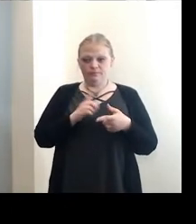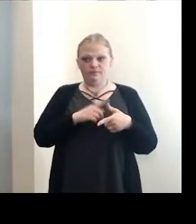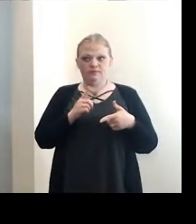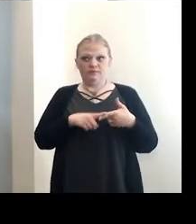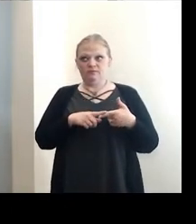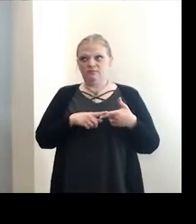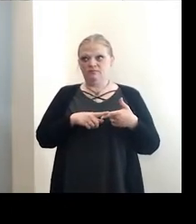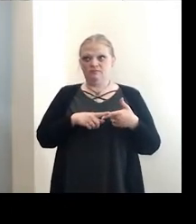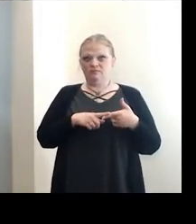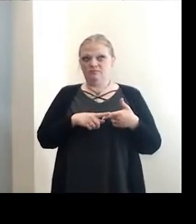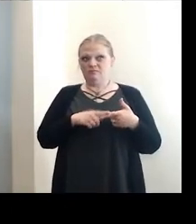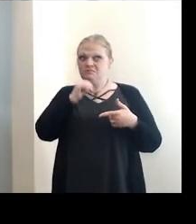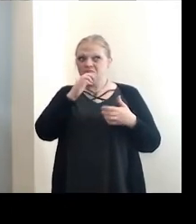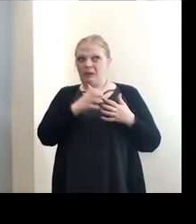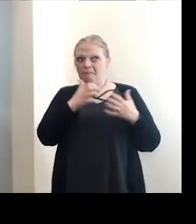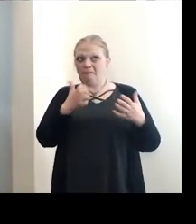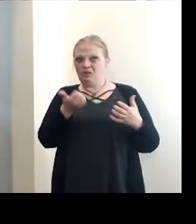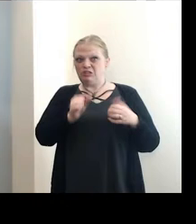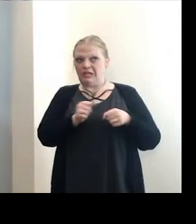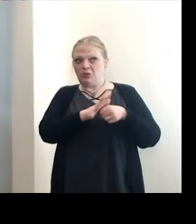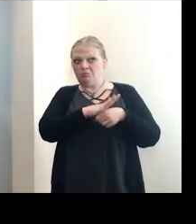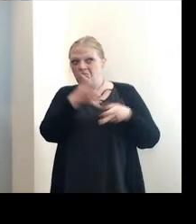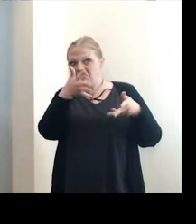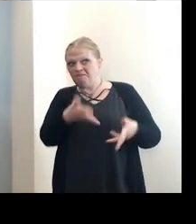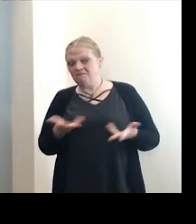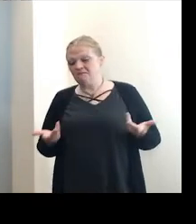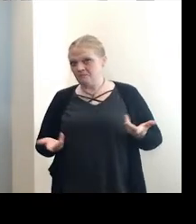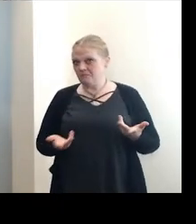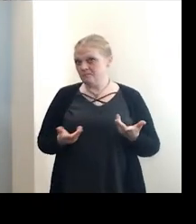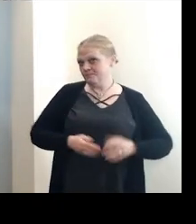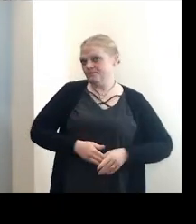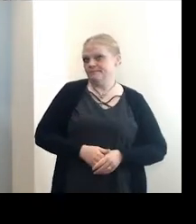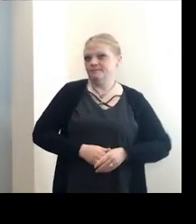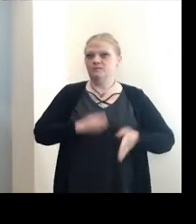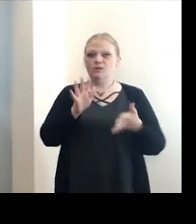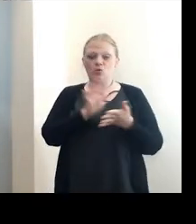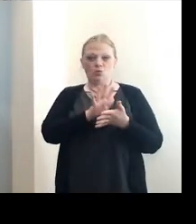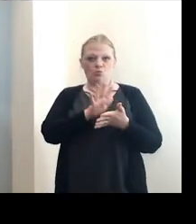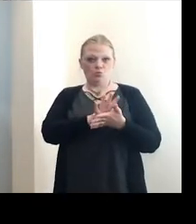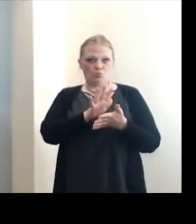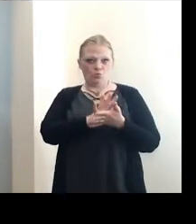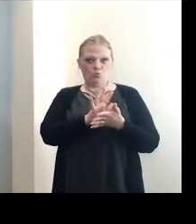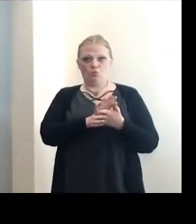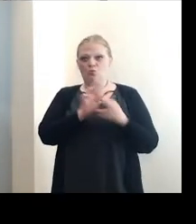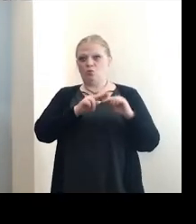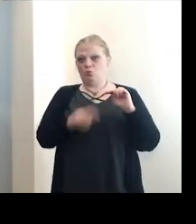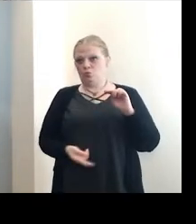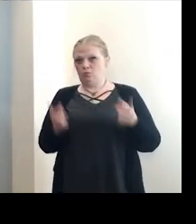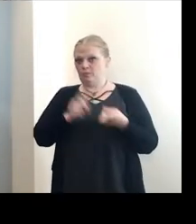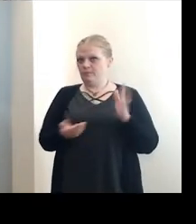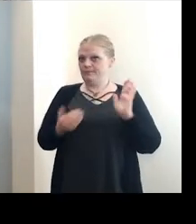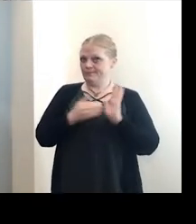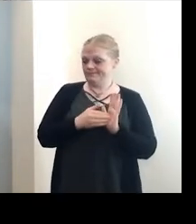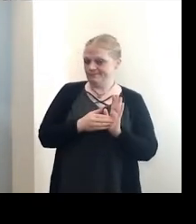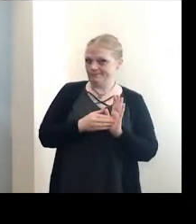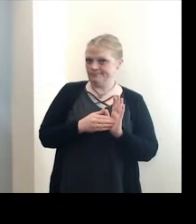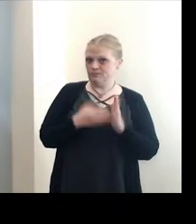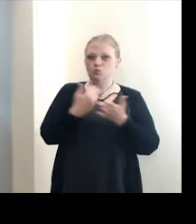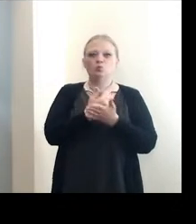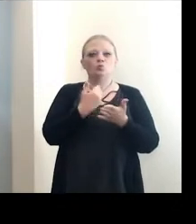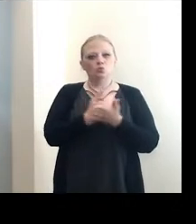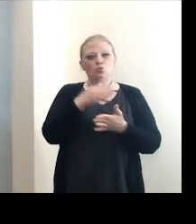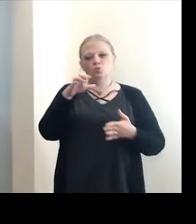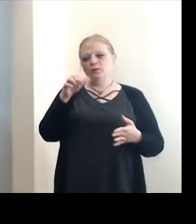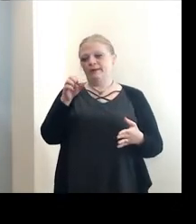not seeing much of any COVID-19 in our community. School cases dropped again. These are cases, new